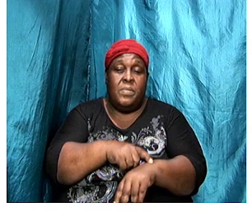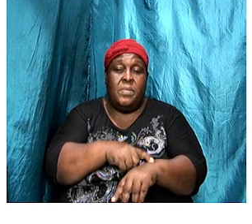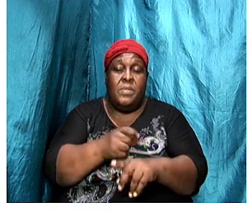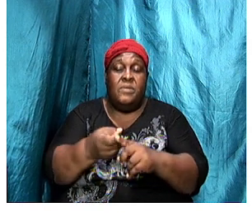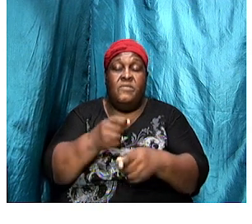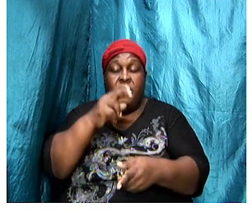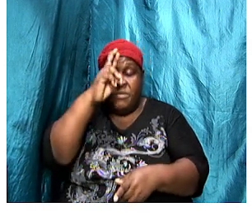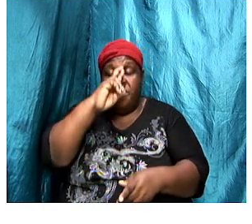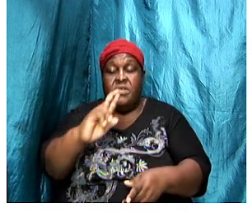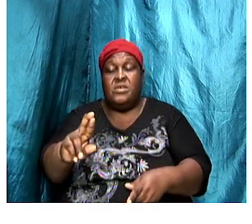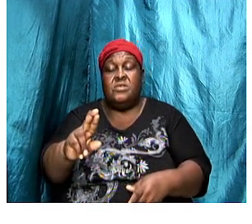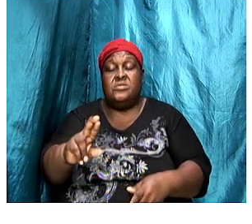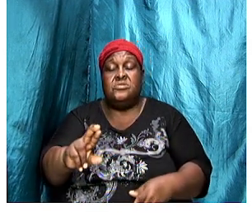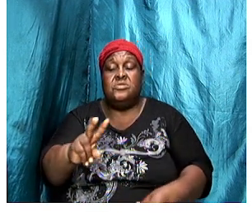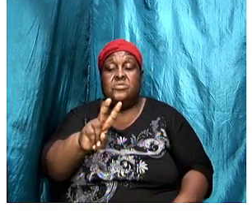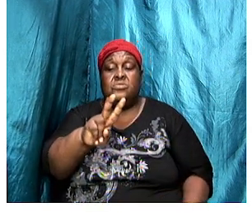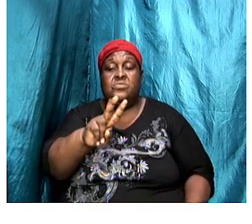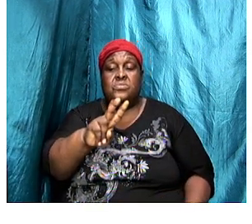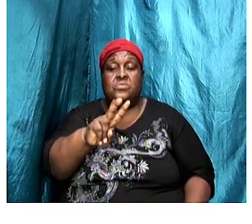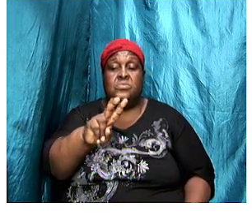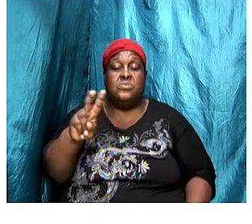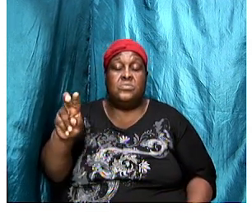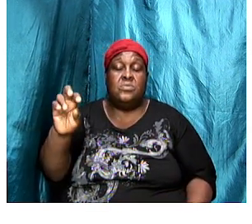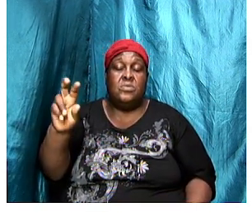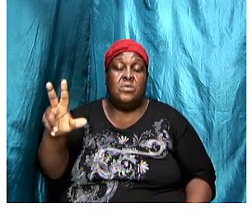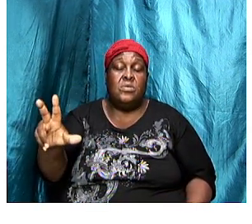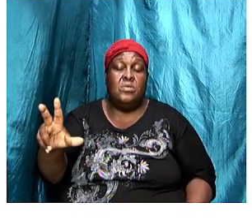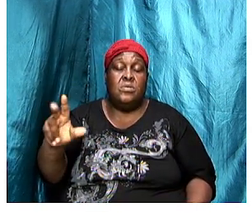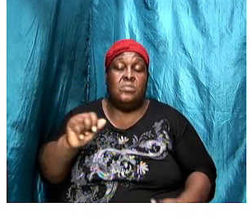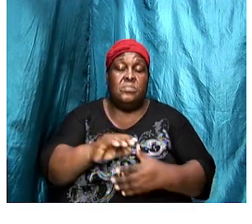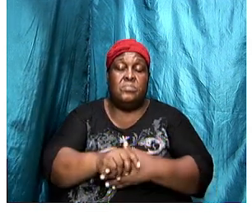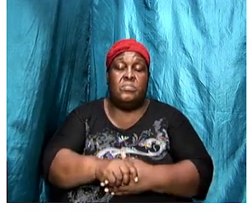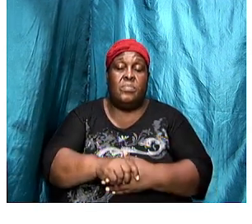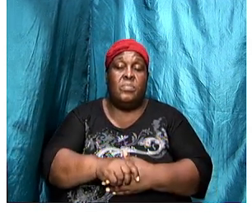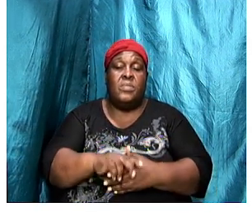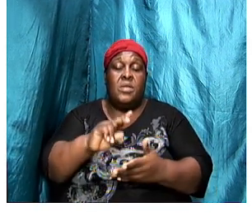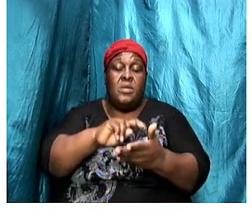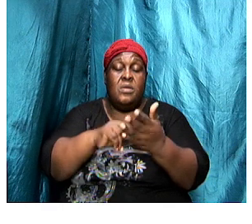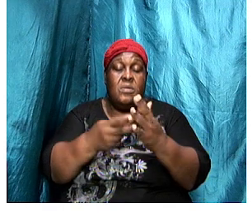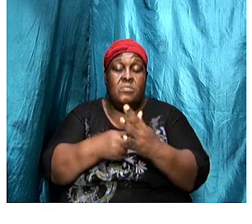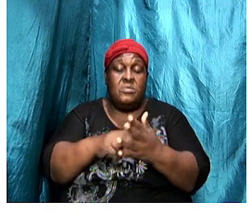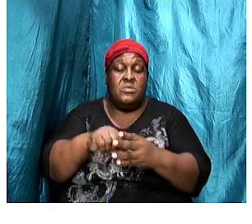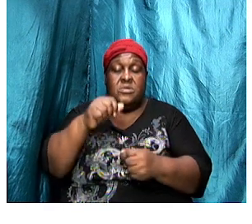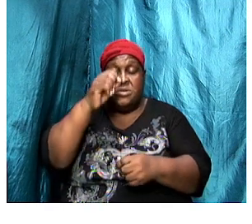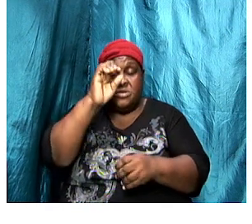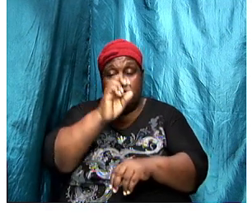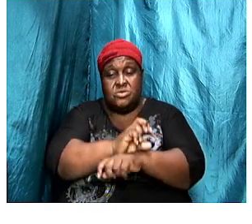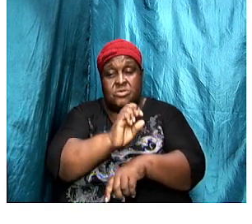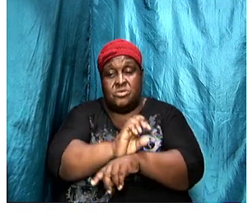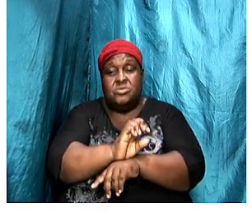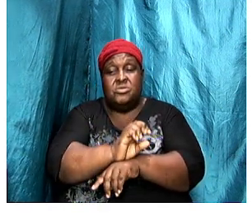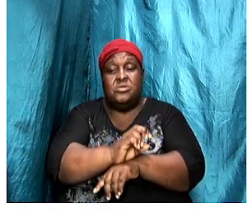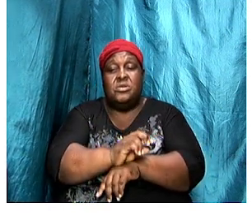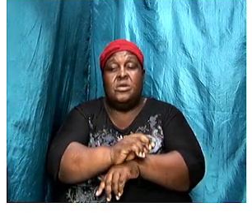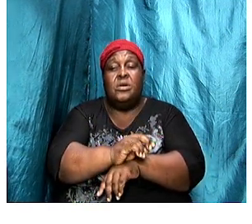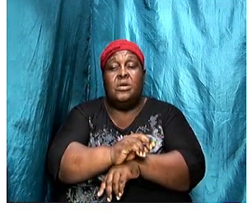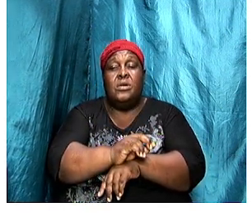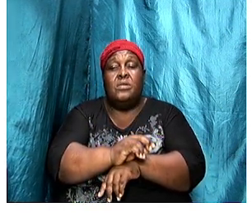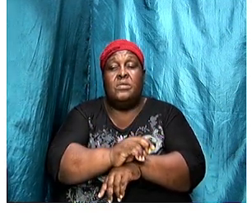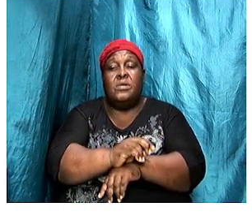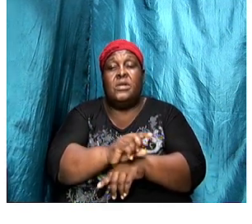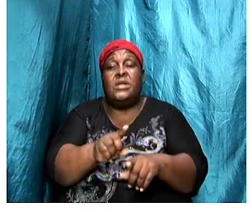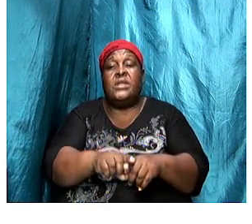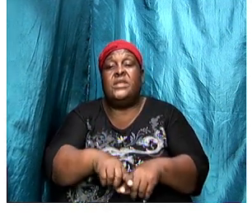chapter 2 and chapter 3, it represents the church of Pergamos, which was